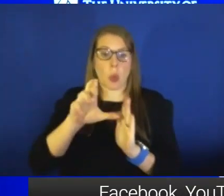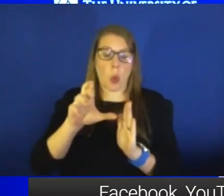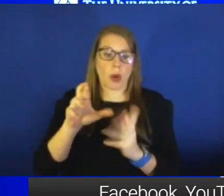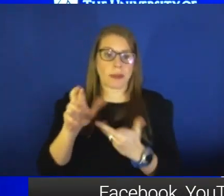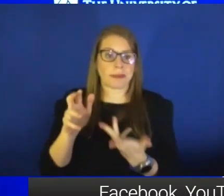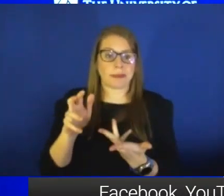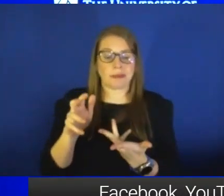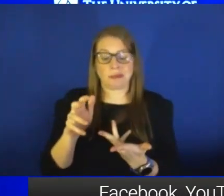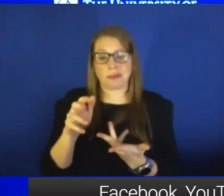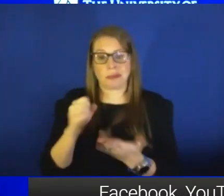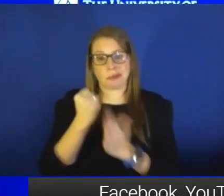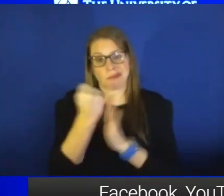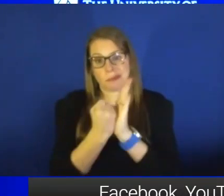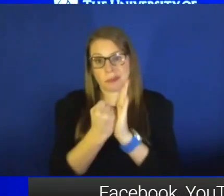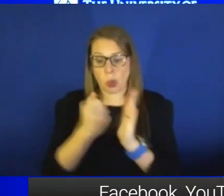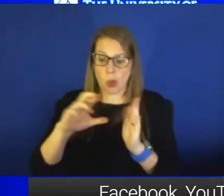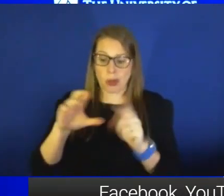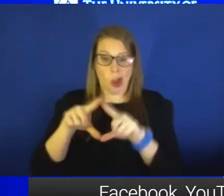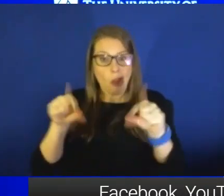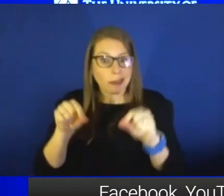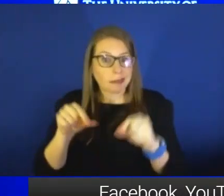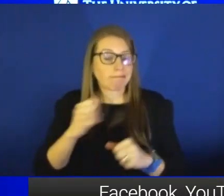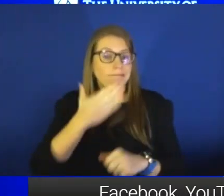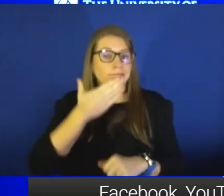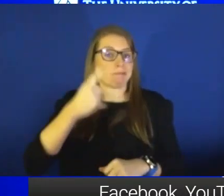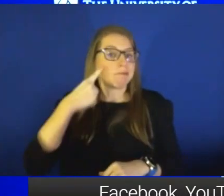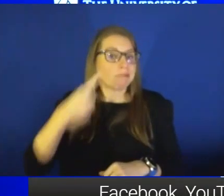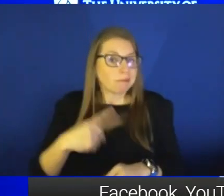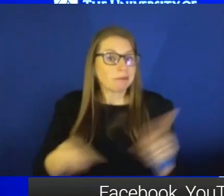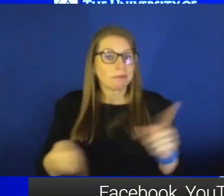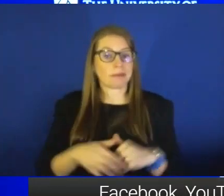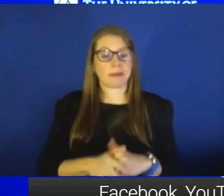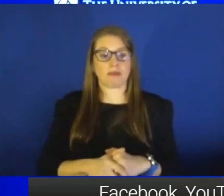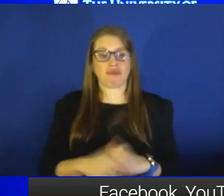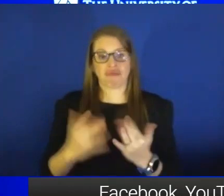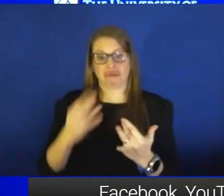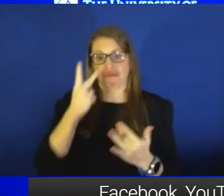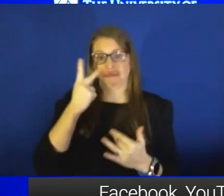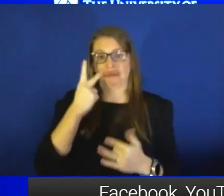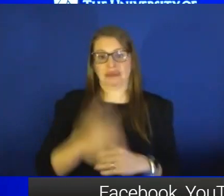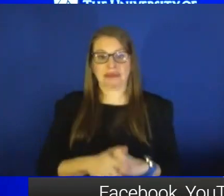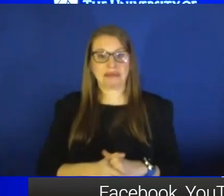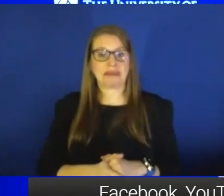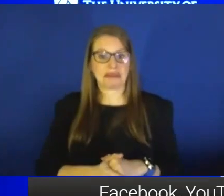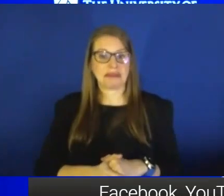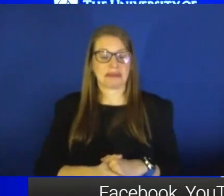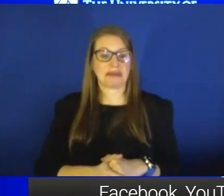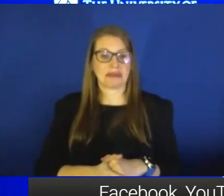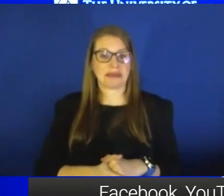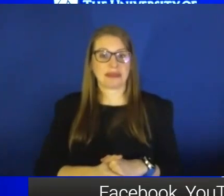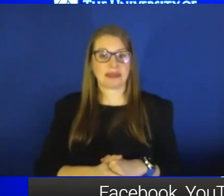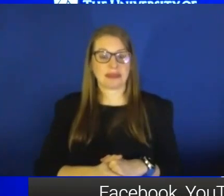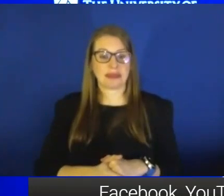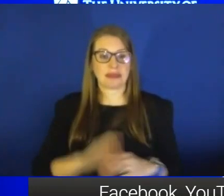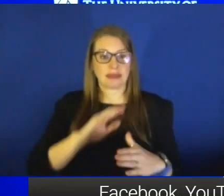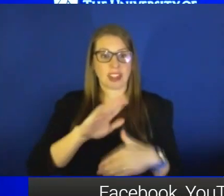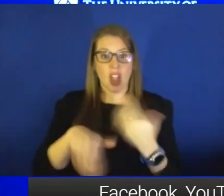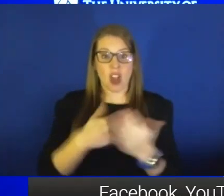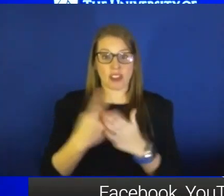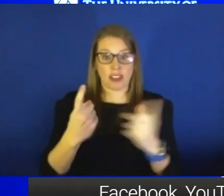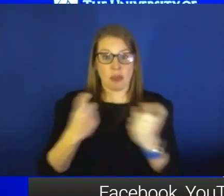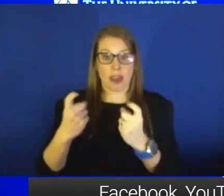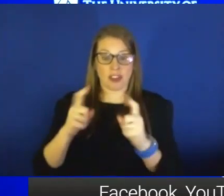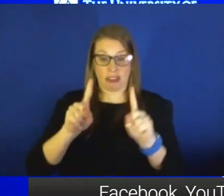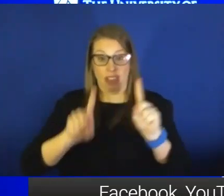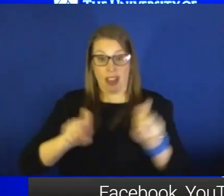use. It's a good thought, but, you know, we just have to wait and see. All of those questions that I asked about